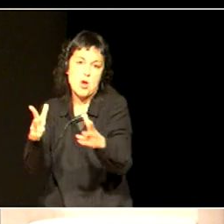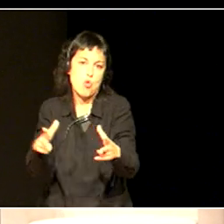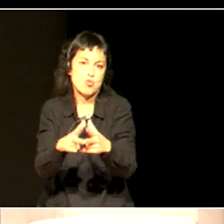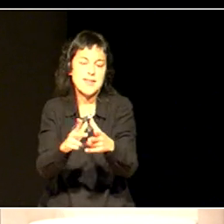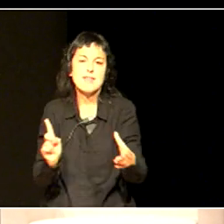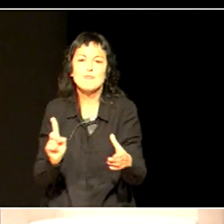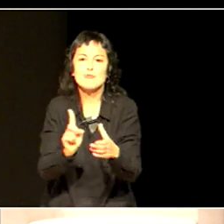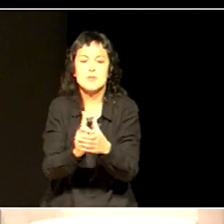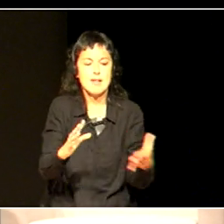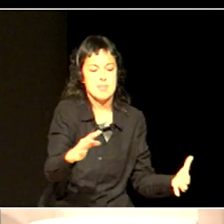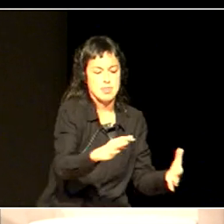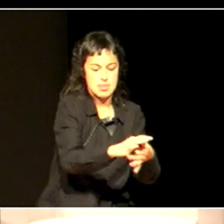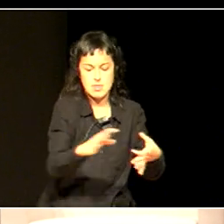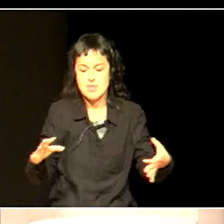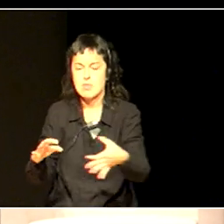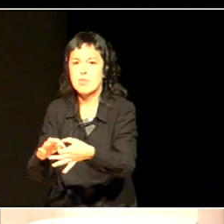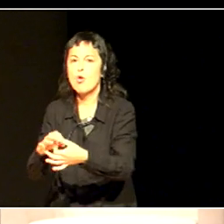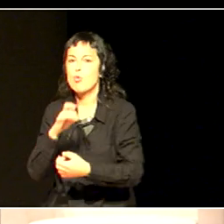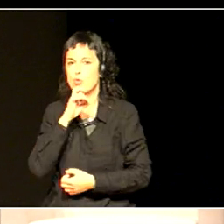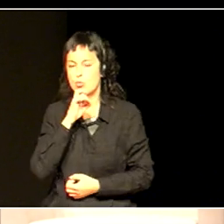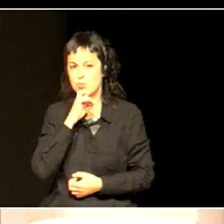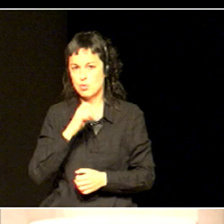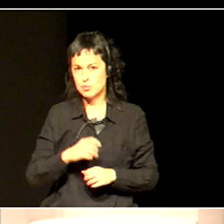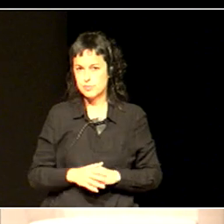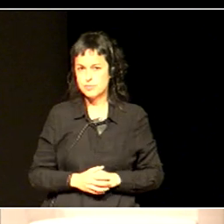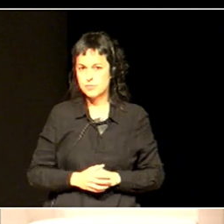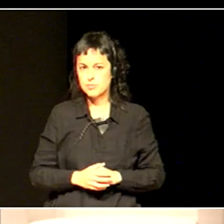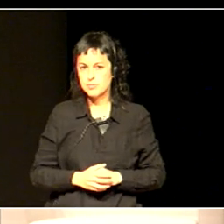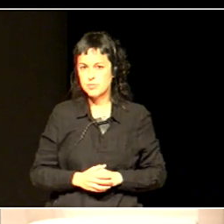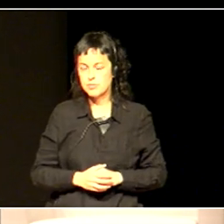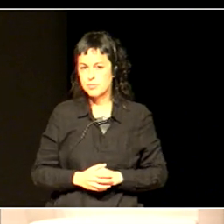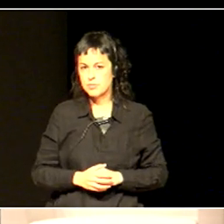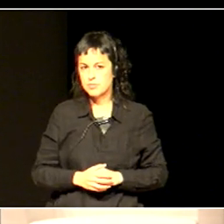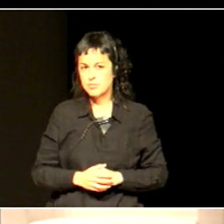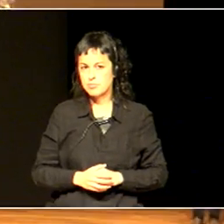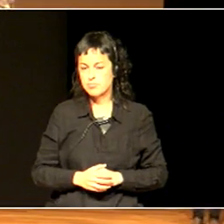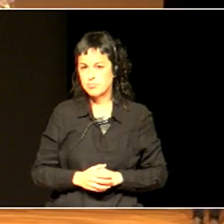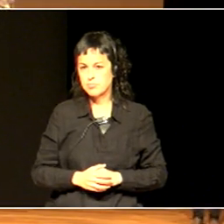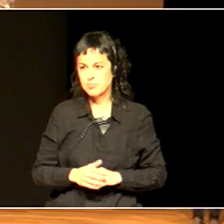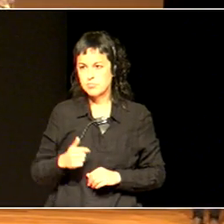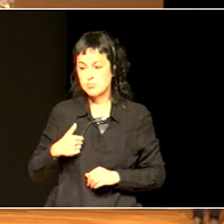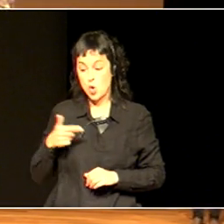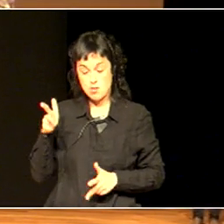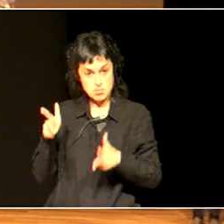Well, was having a look at what was happening in the Basque region. And I can see that